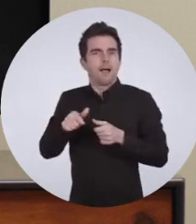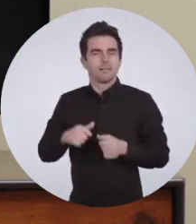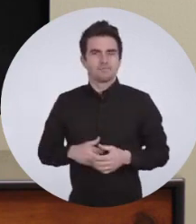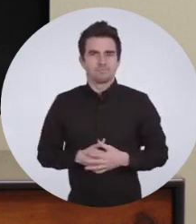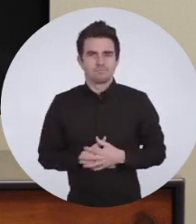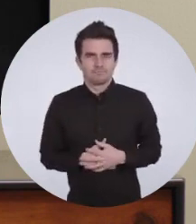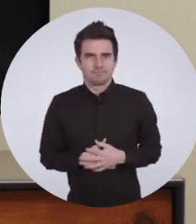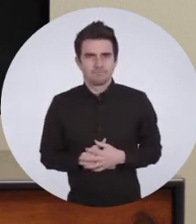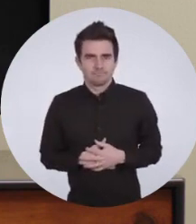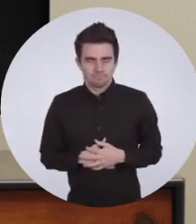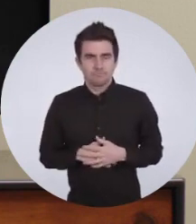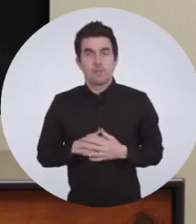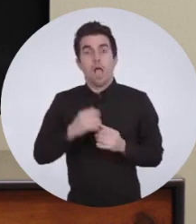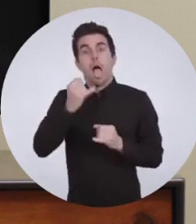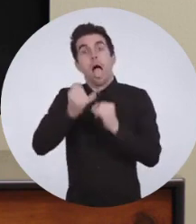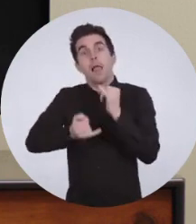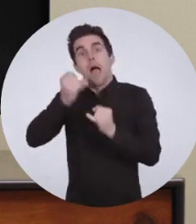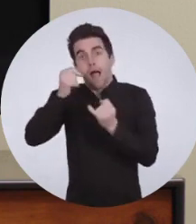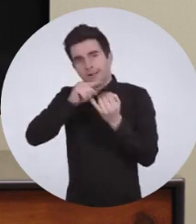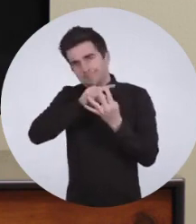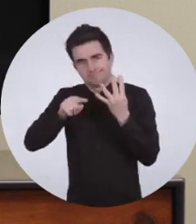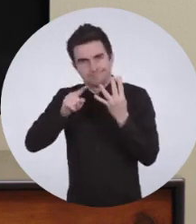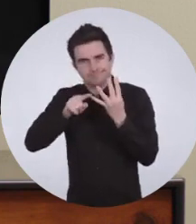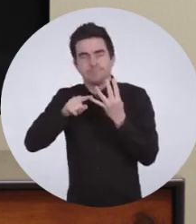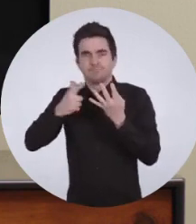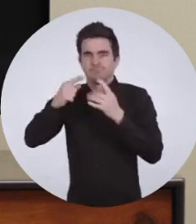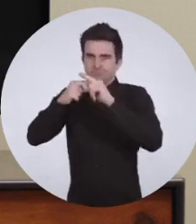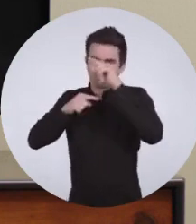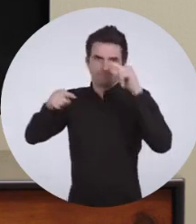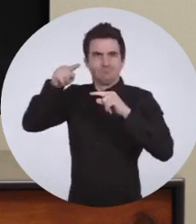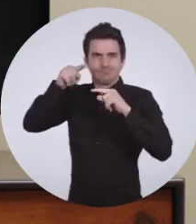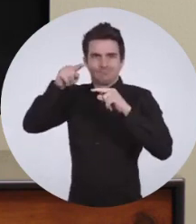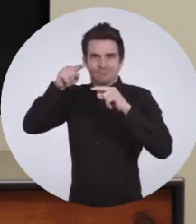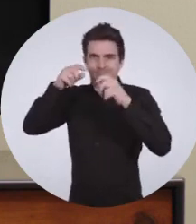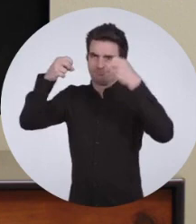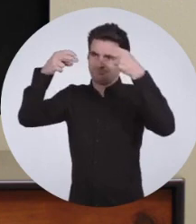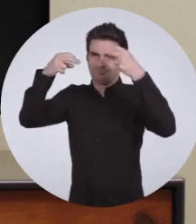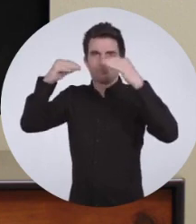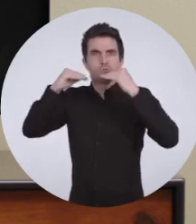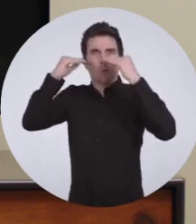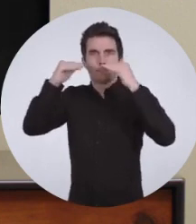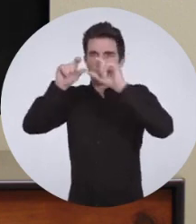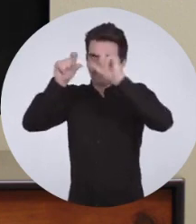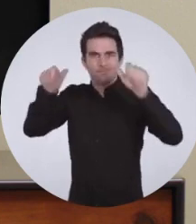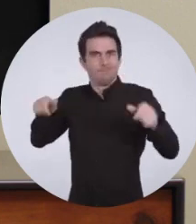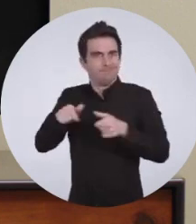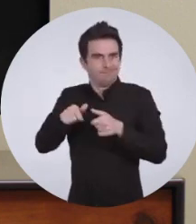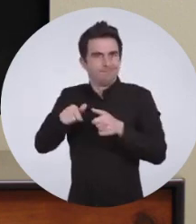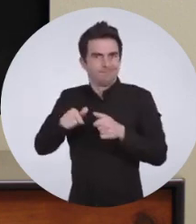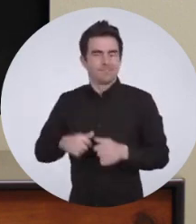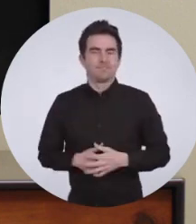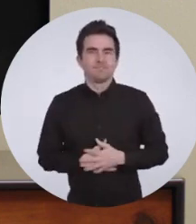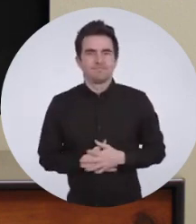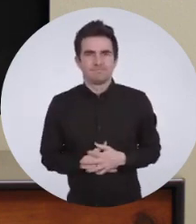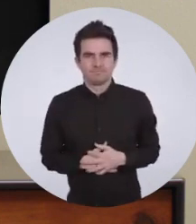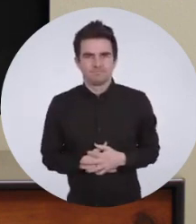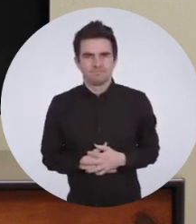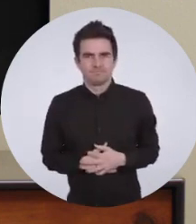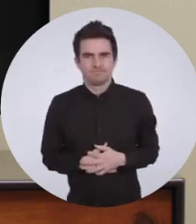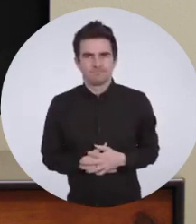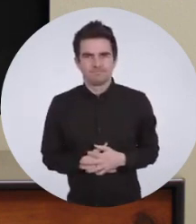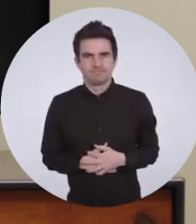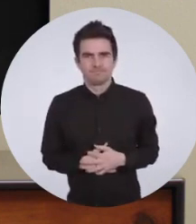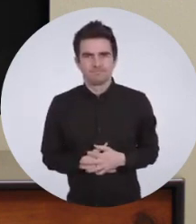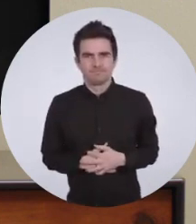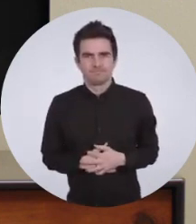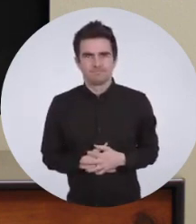side. And finally, Top Original Ratio means captions sit at the top of your screen with the video also in its